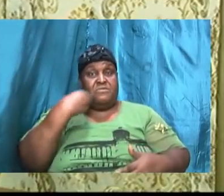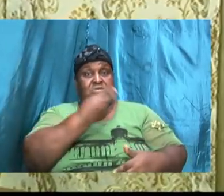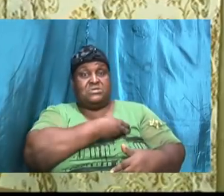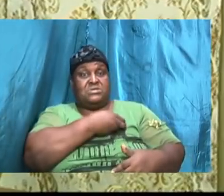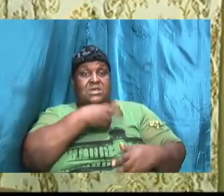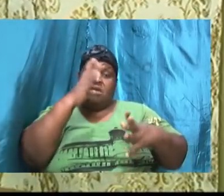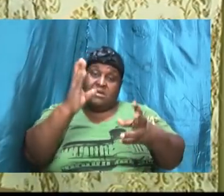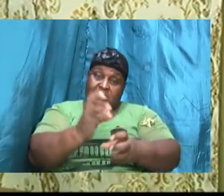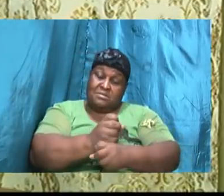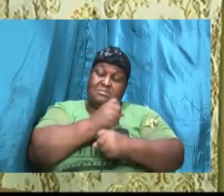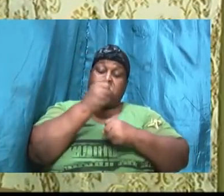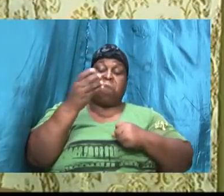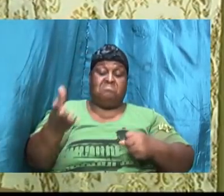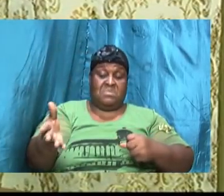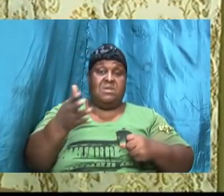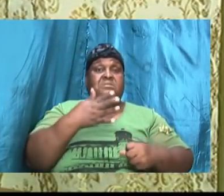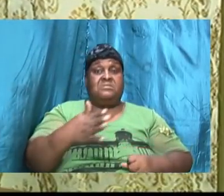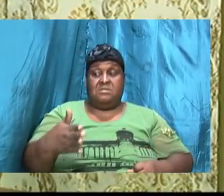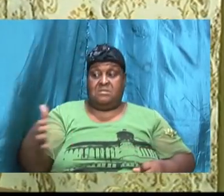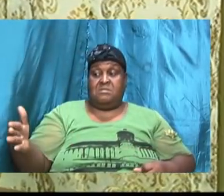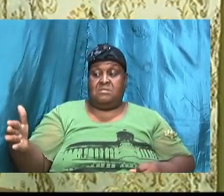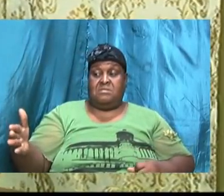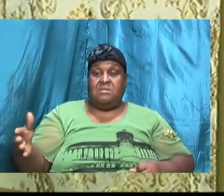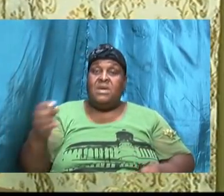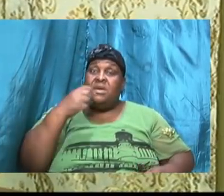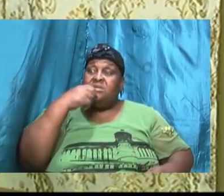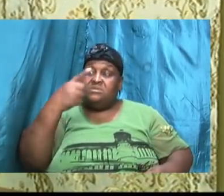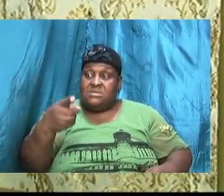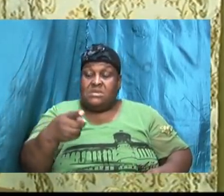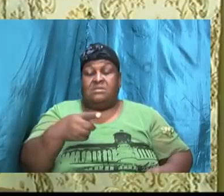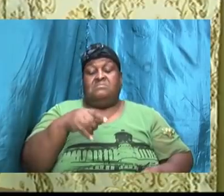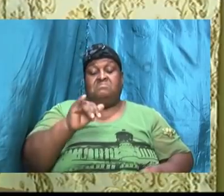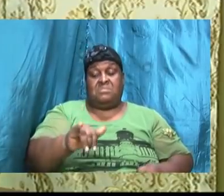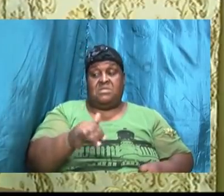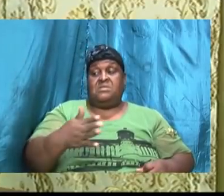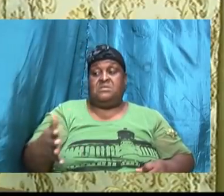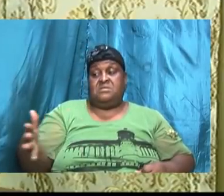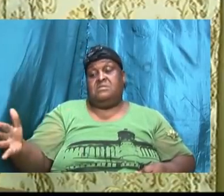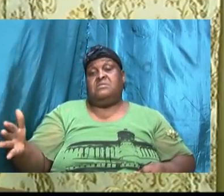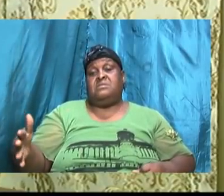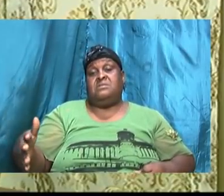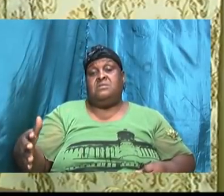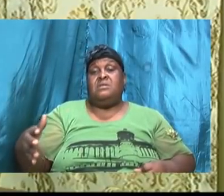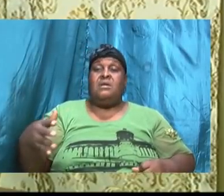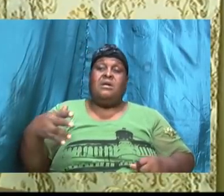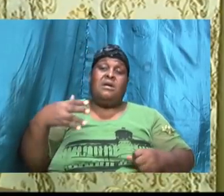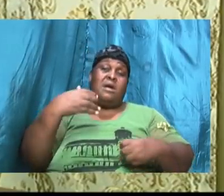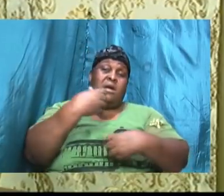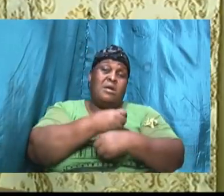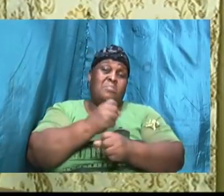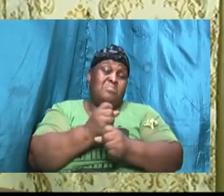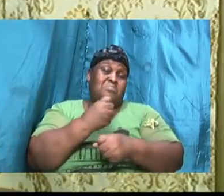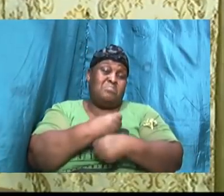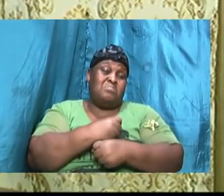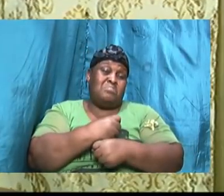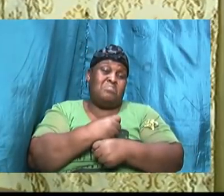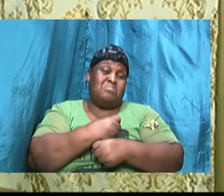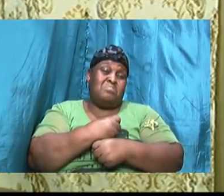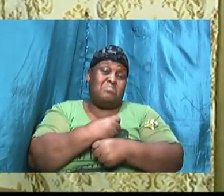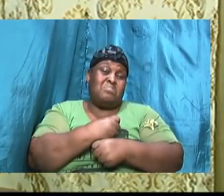take that thing, we can say that thing and get ourselves out of the situation